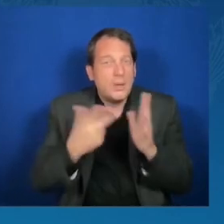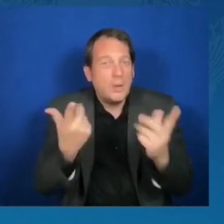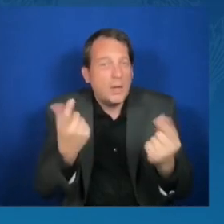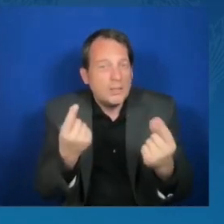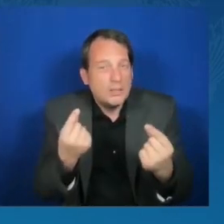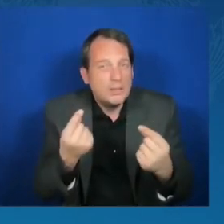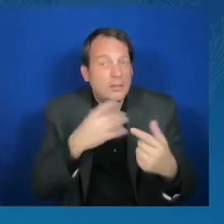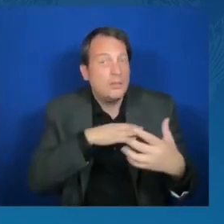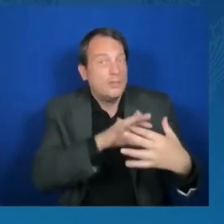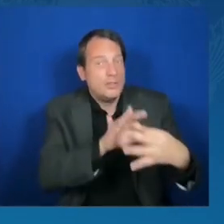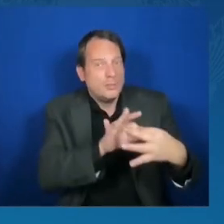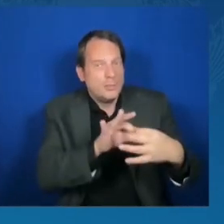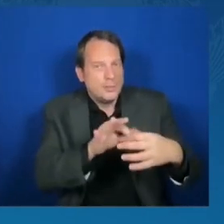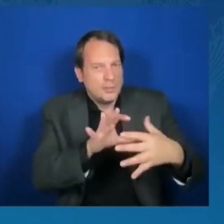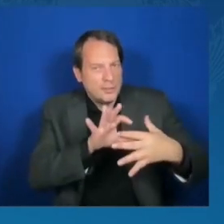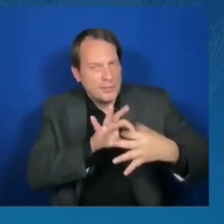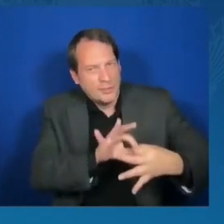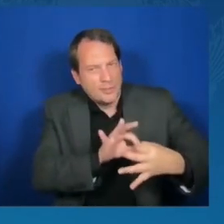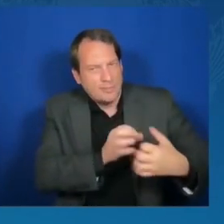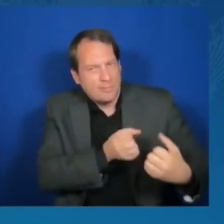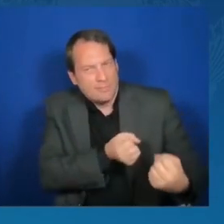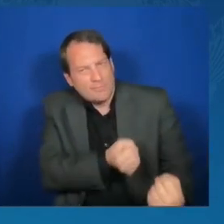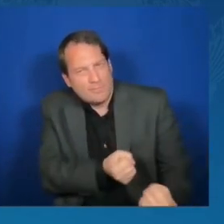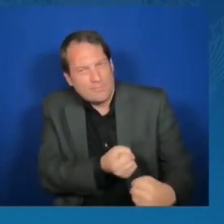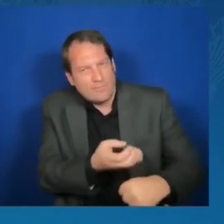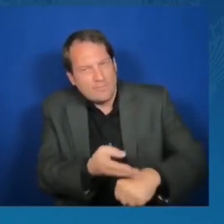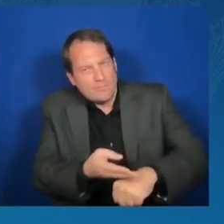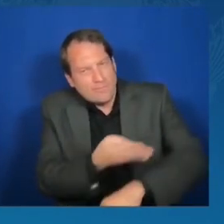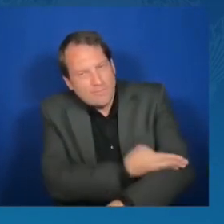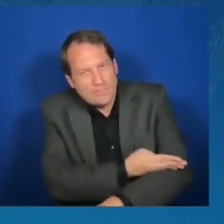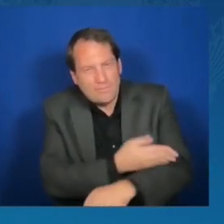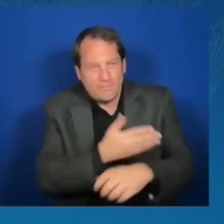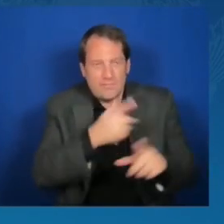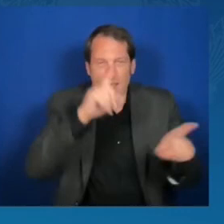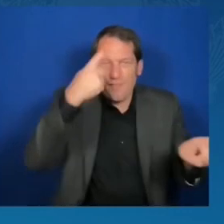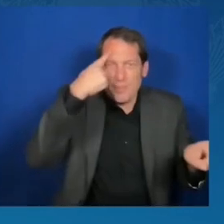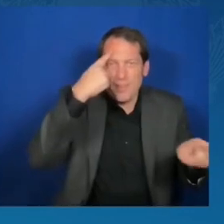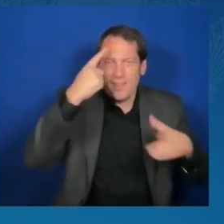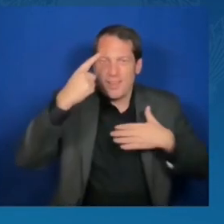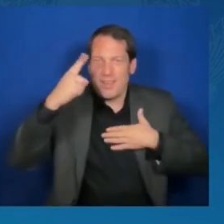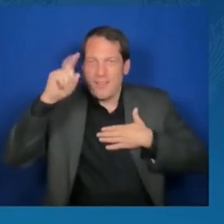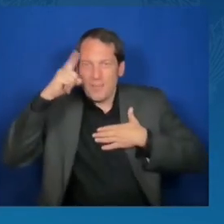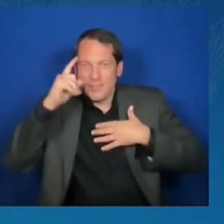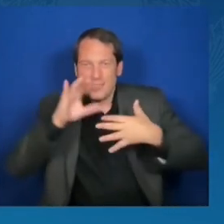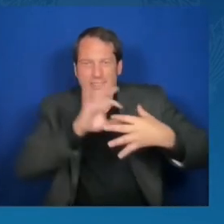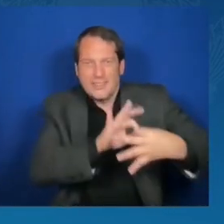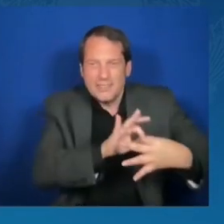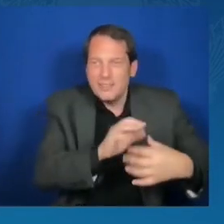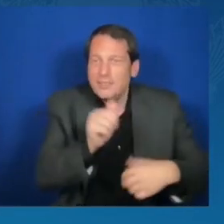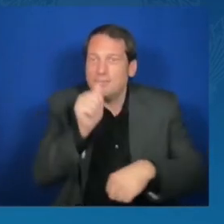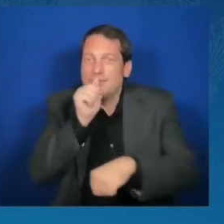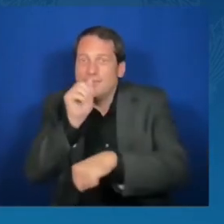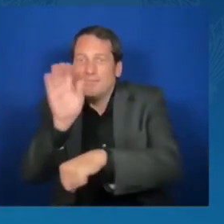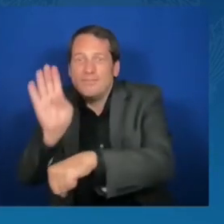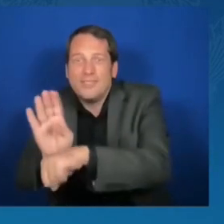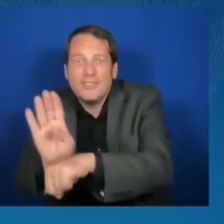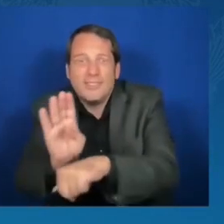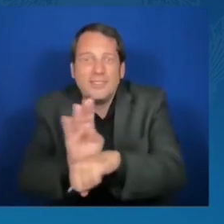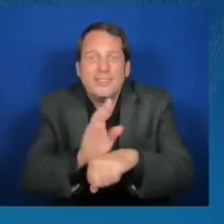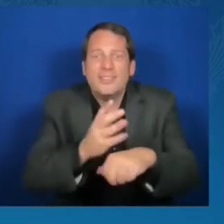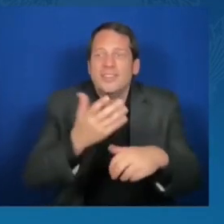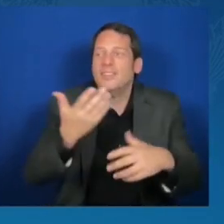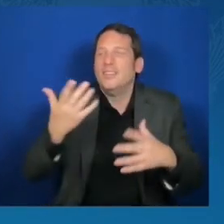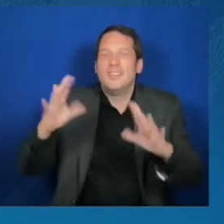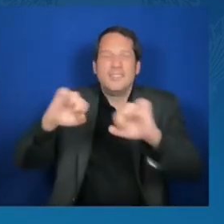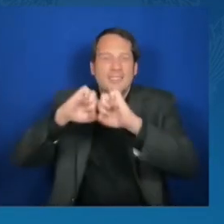And it means strengthening engagement with Africa's dynamic diaspora here in the United States, the descendants of formerly